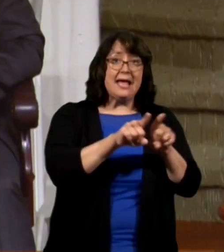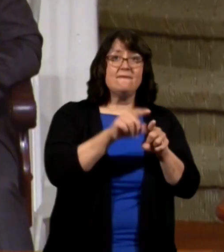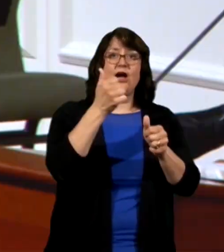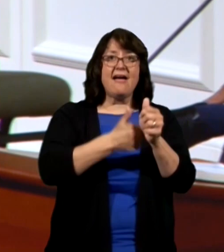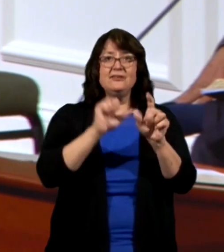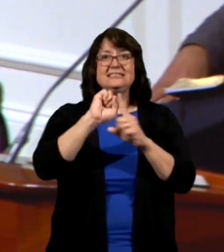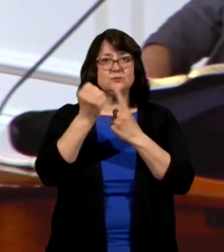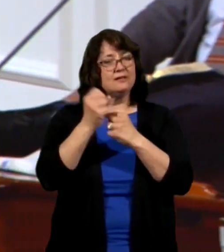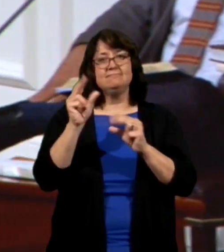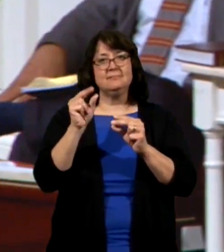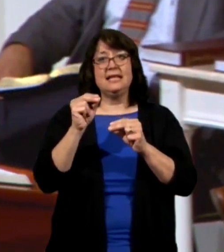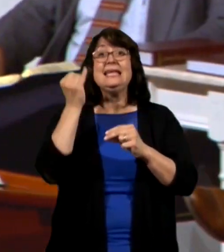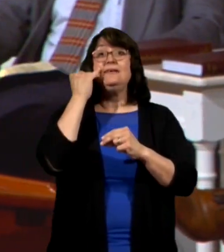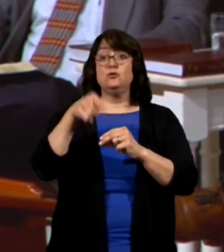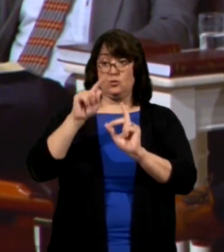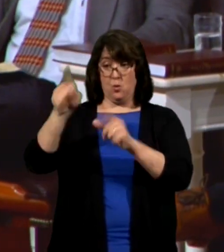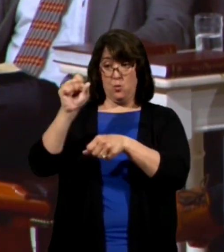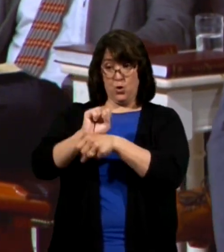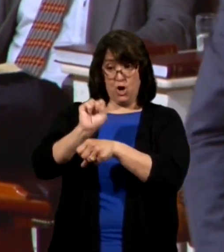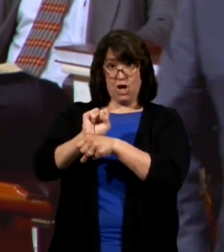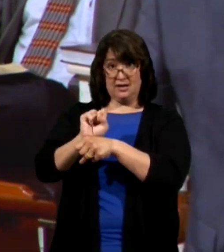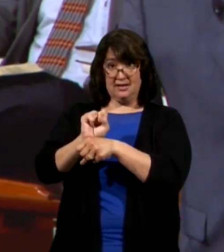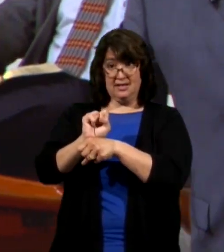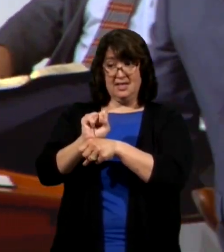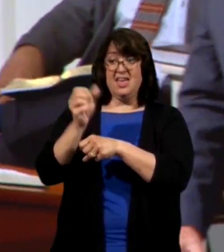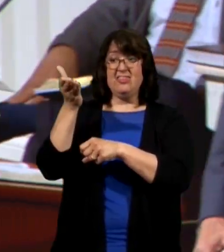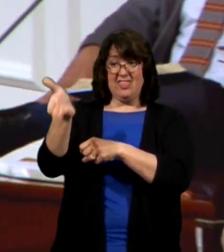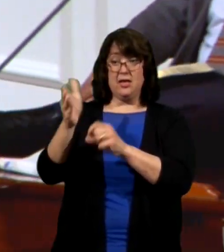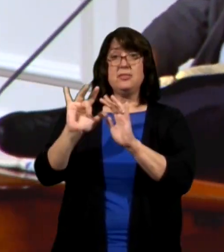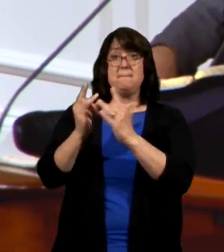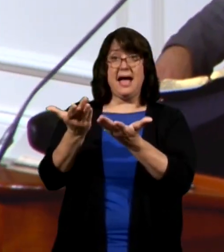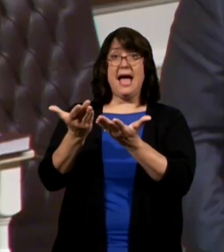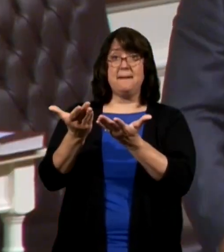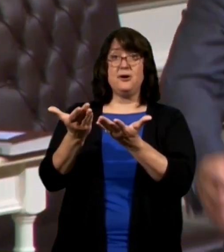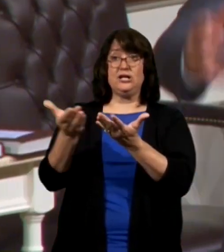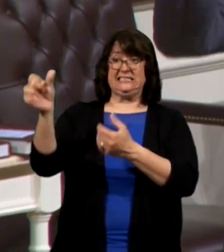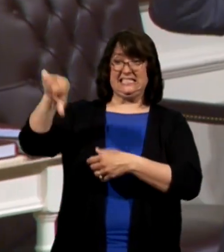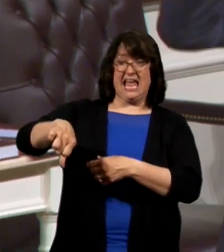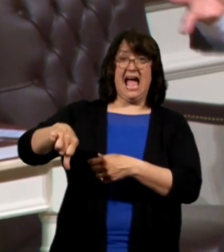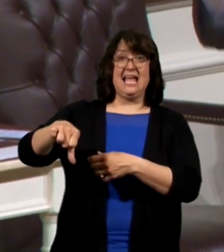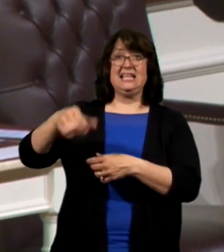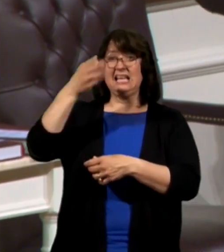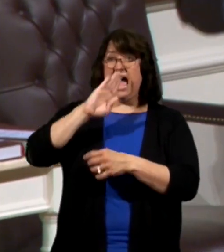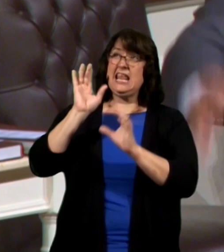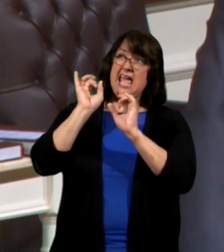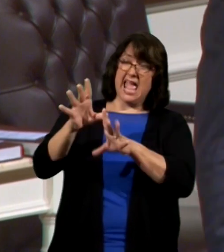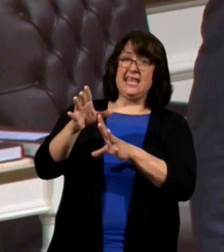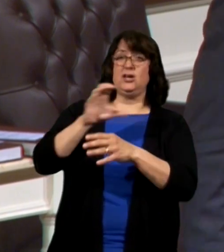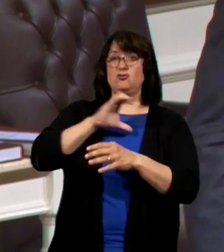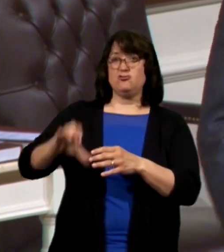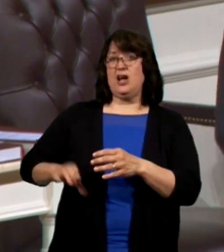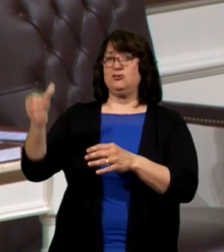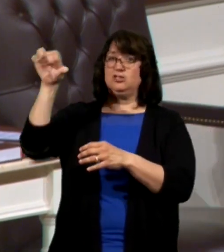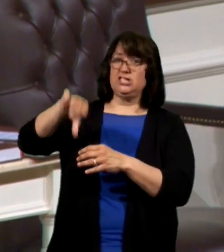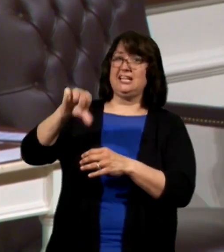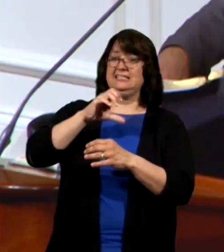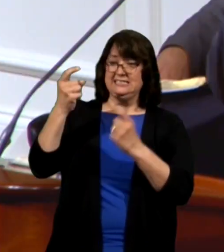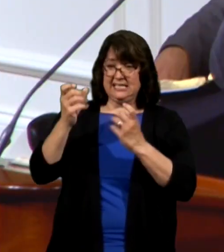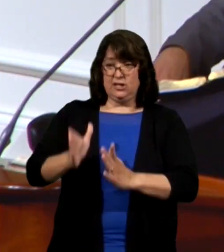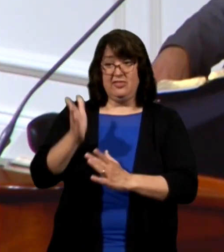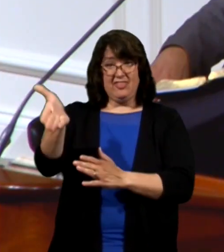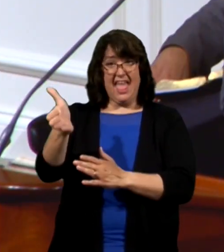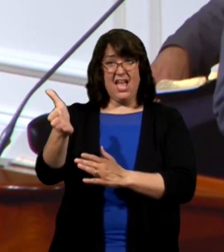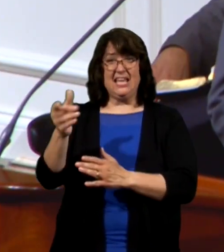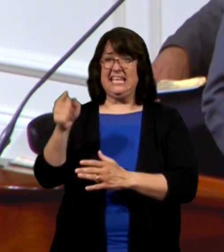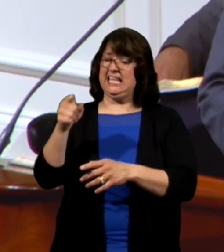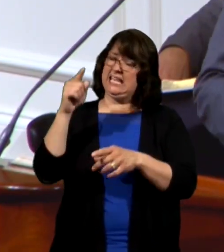the same you're at work and there's a Bible denying God hating Christ rejecting sinner he's